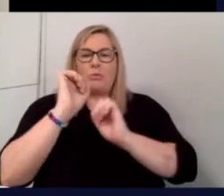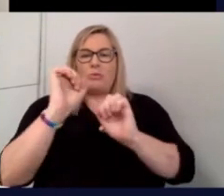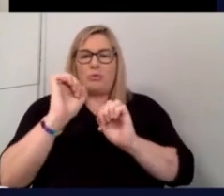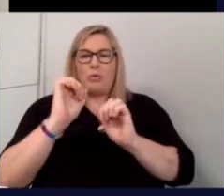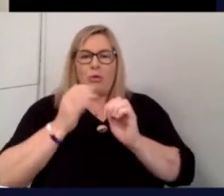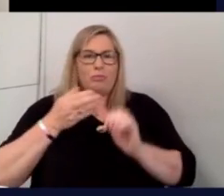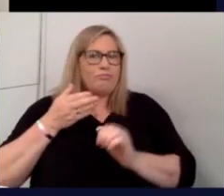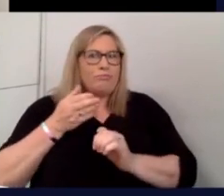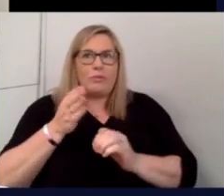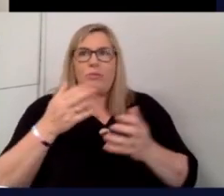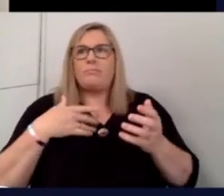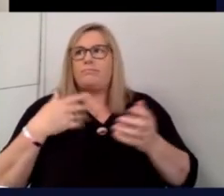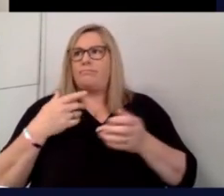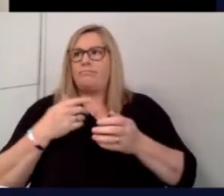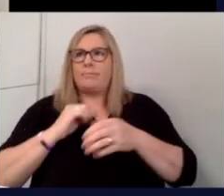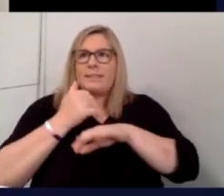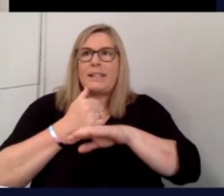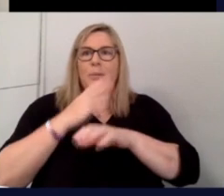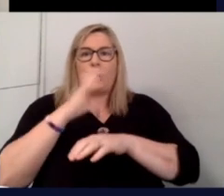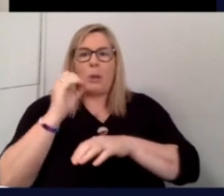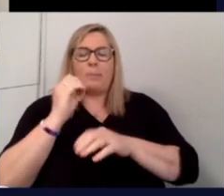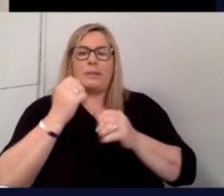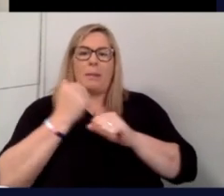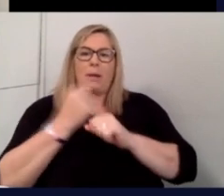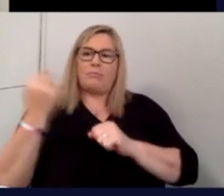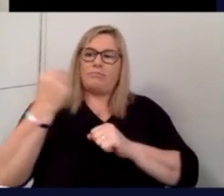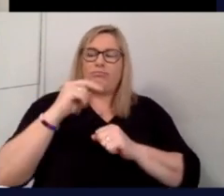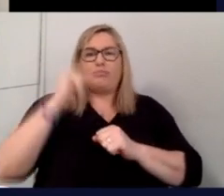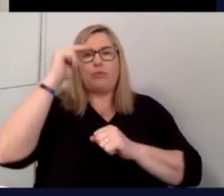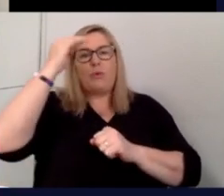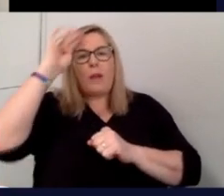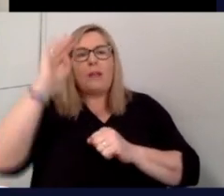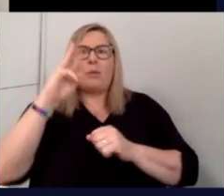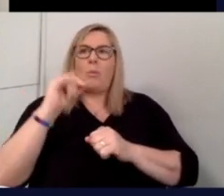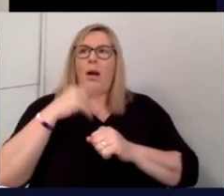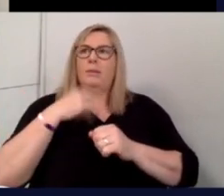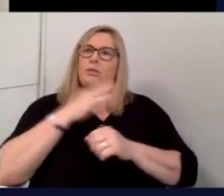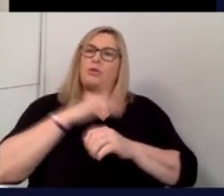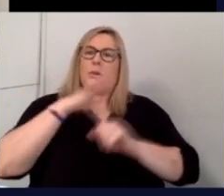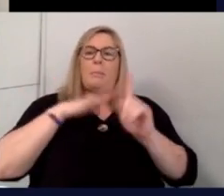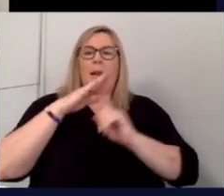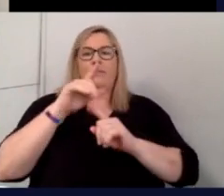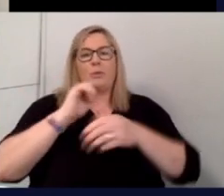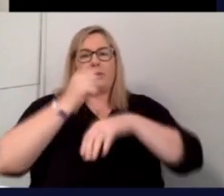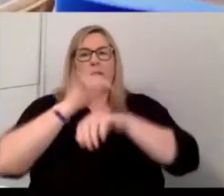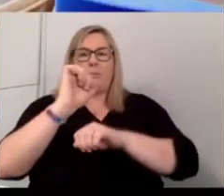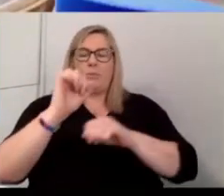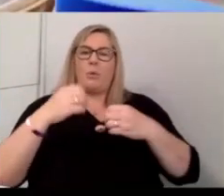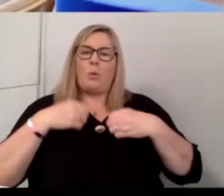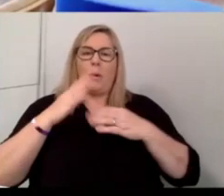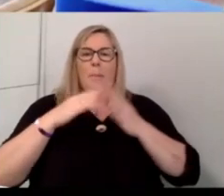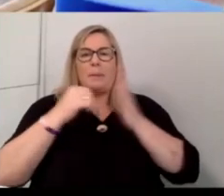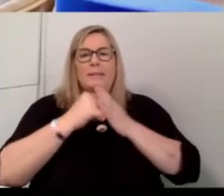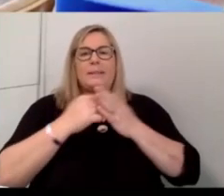founding the company, about coming to Northern Ireland and why that was a good place for you to find your business. So